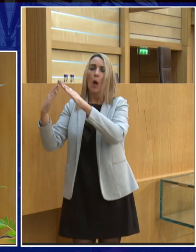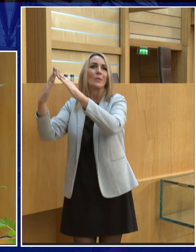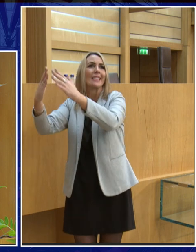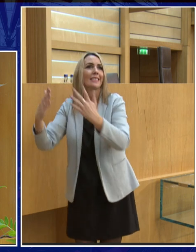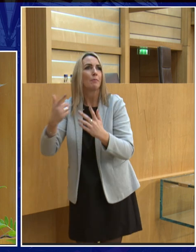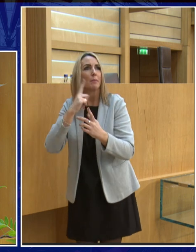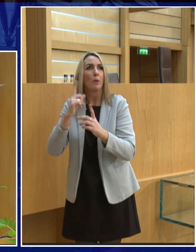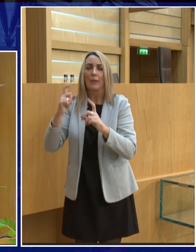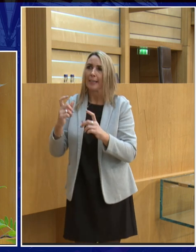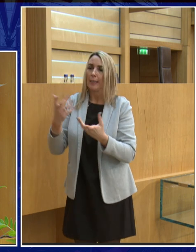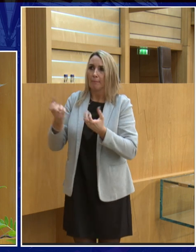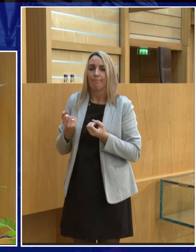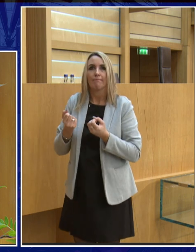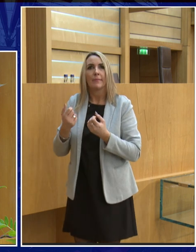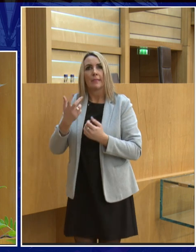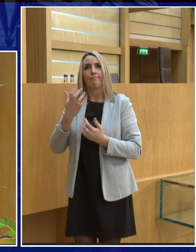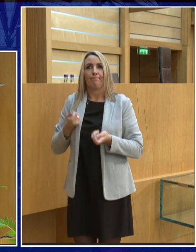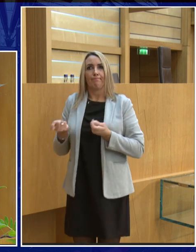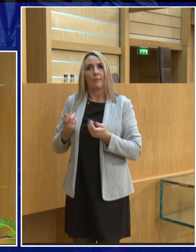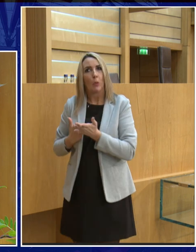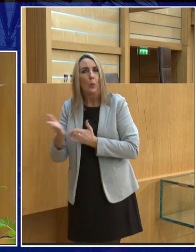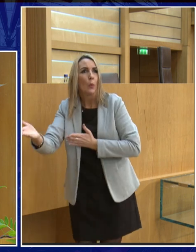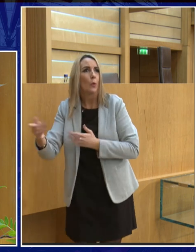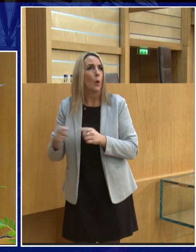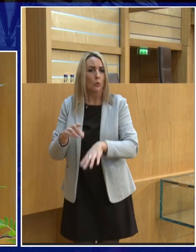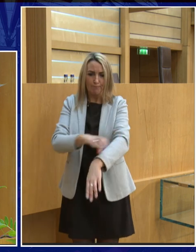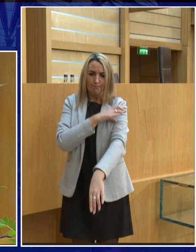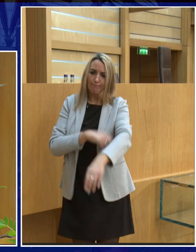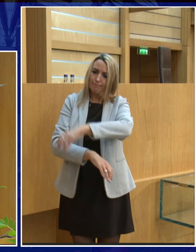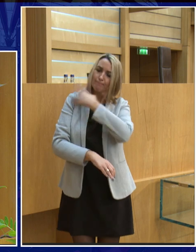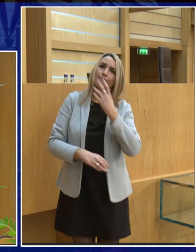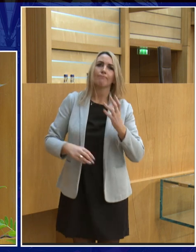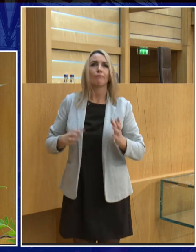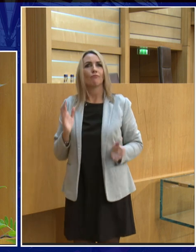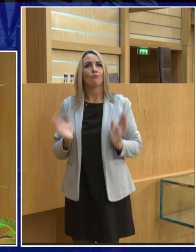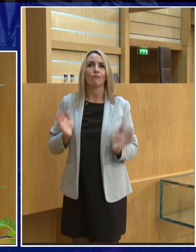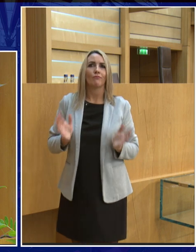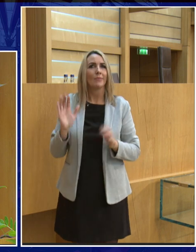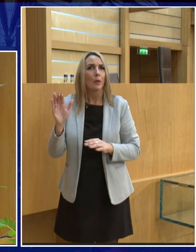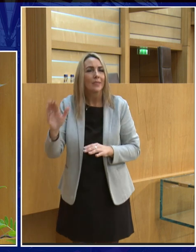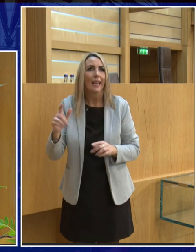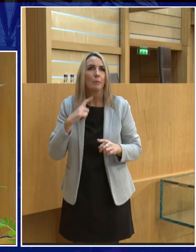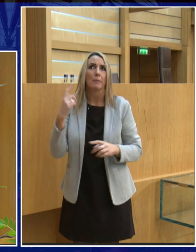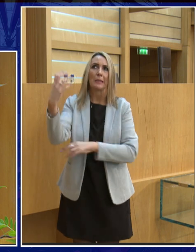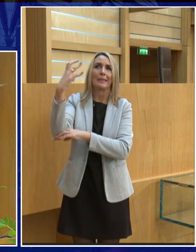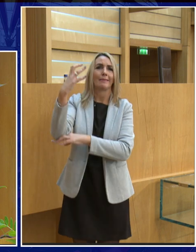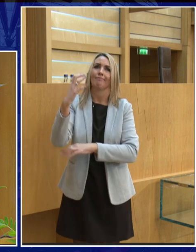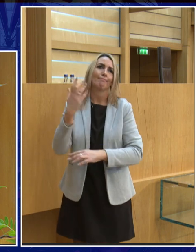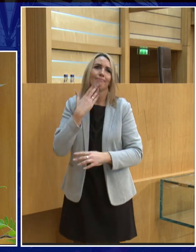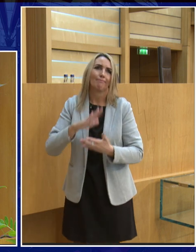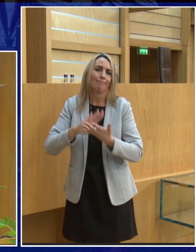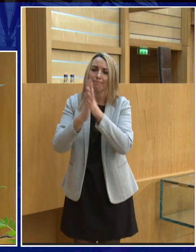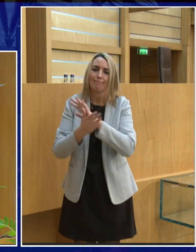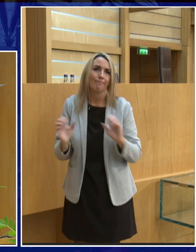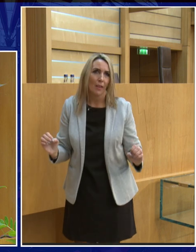where people can survive those temperature rates and also spacesuits where you can live comfortably and sort of run around the moon's surface but it will protect you from those huge temperature ranges